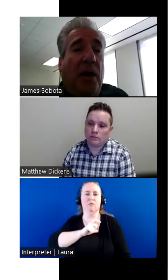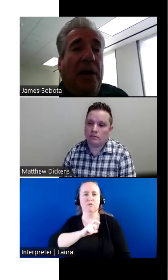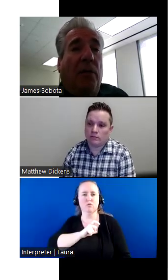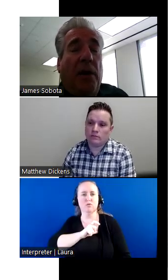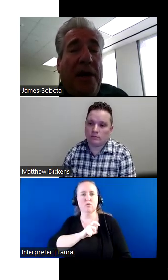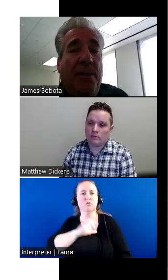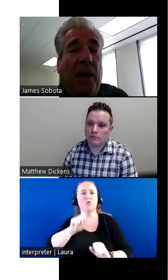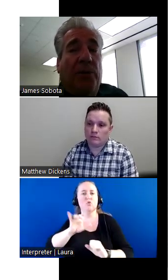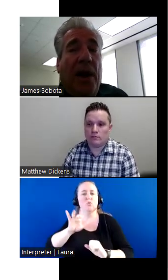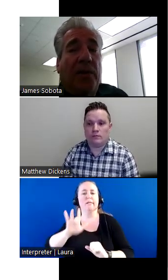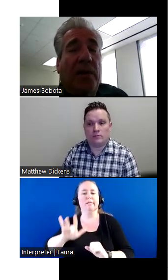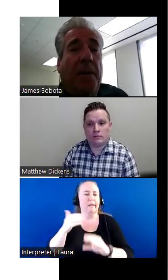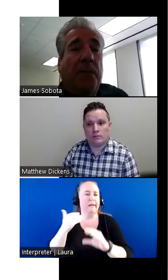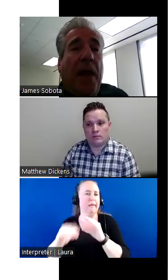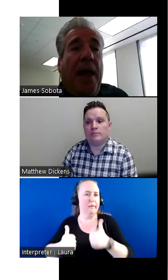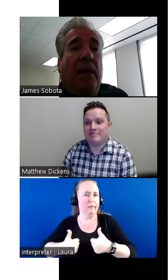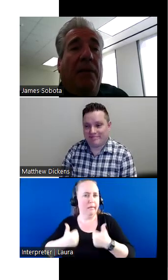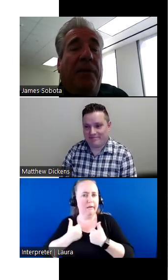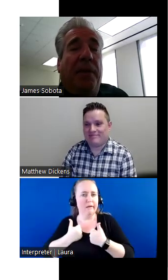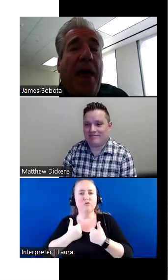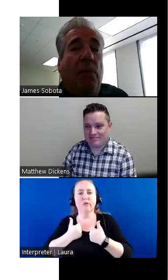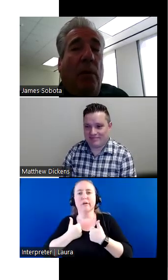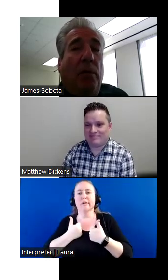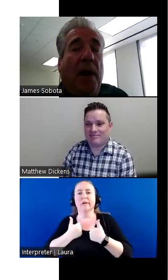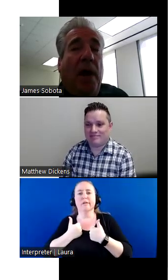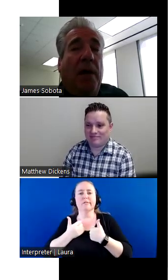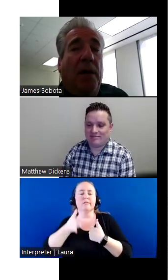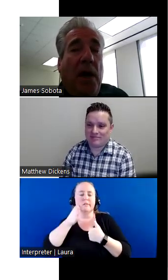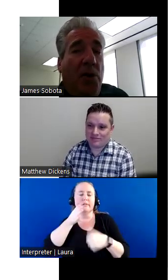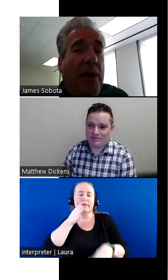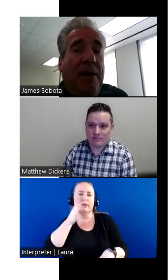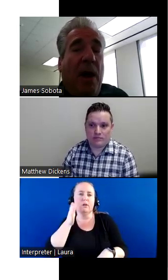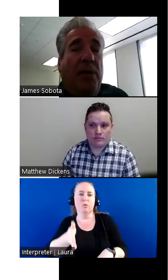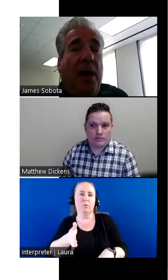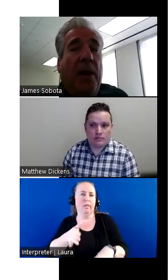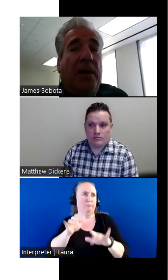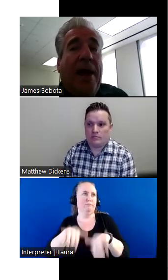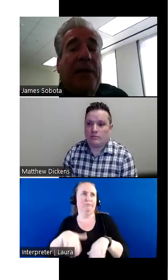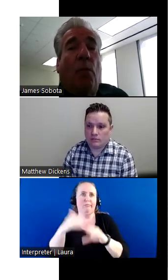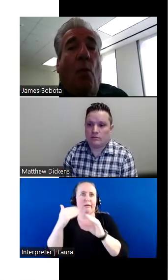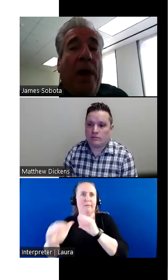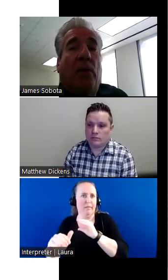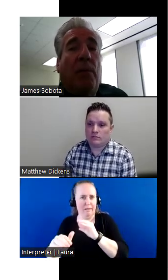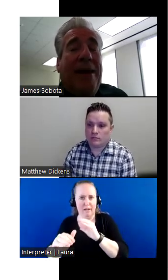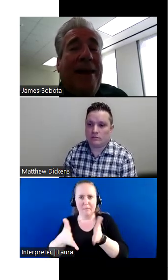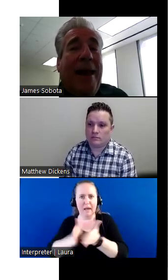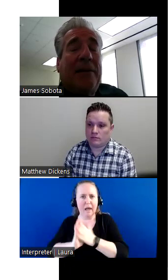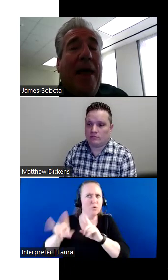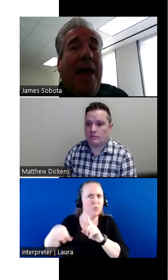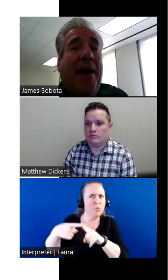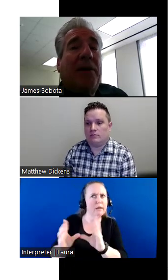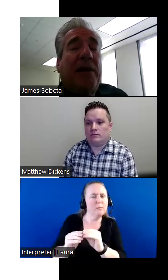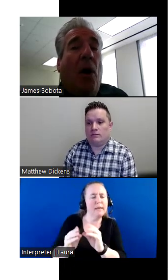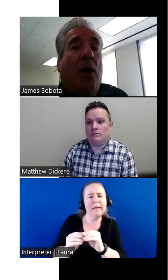then you can click on their email address and they will, uh, and you can email them and ask them when their meeting